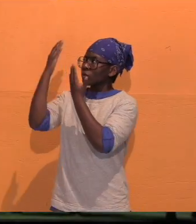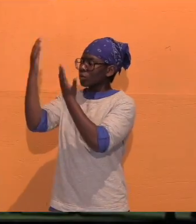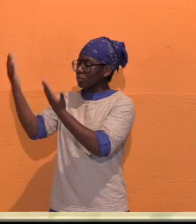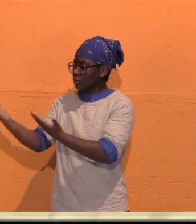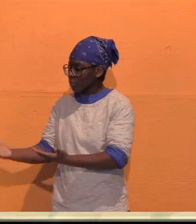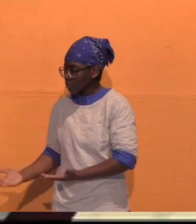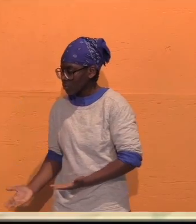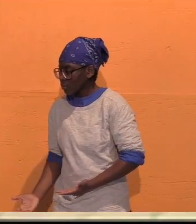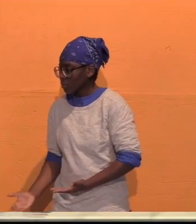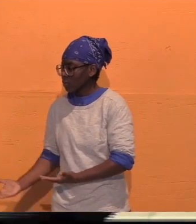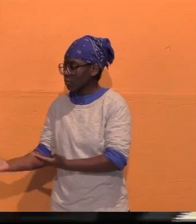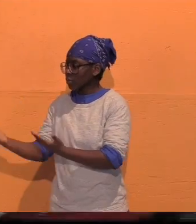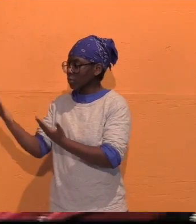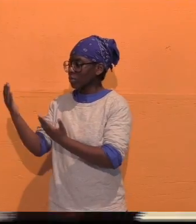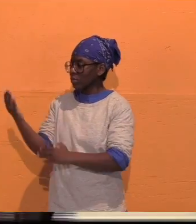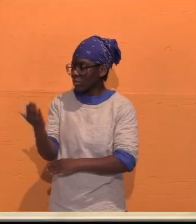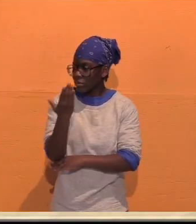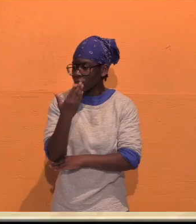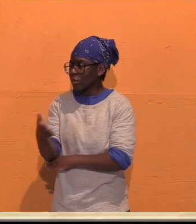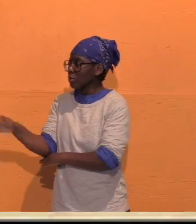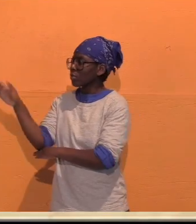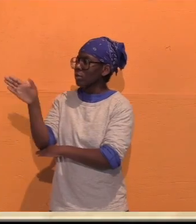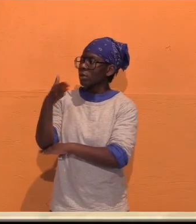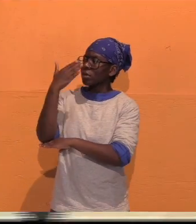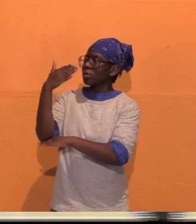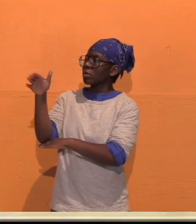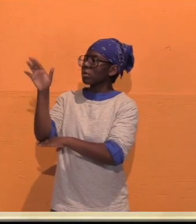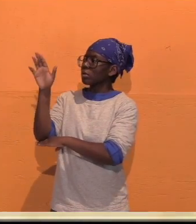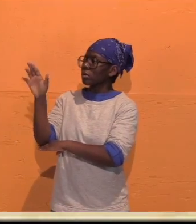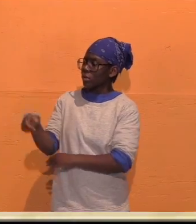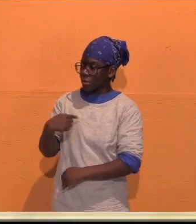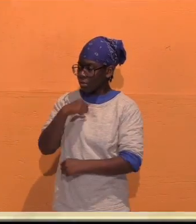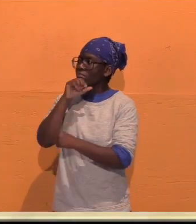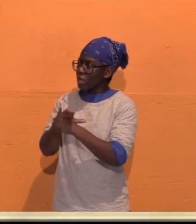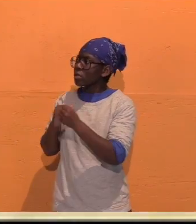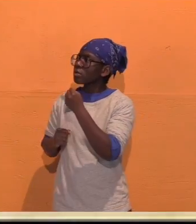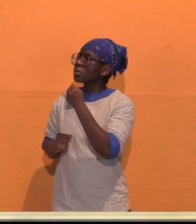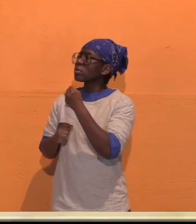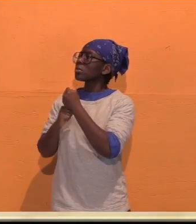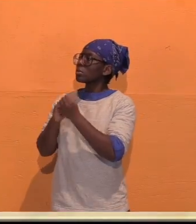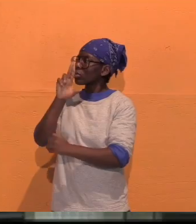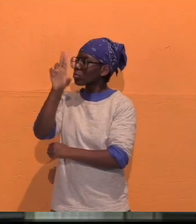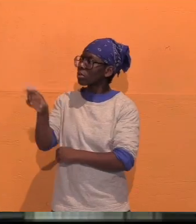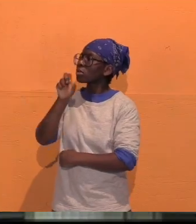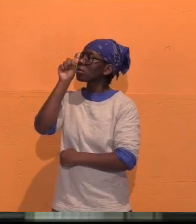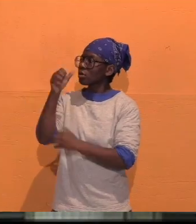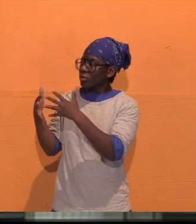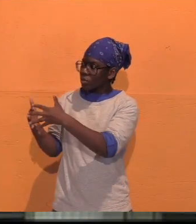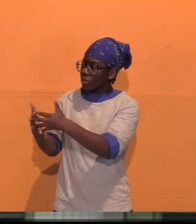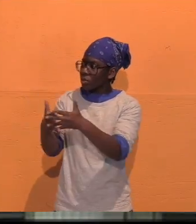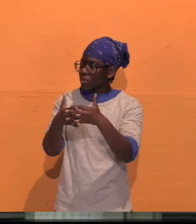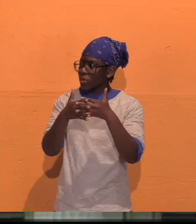I pledge allegiance to the flag of the United States of America and to the republic for which it stands,